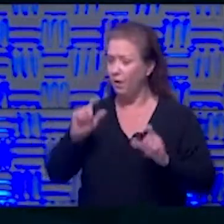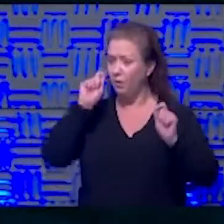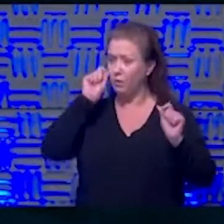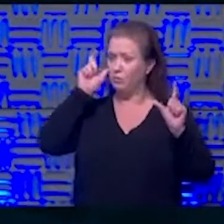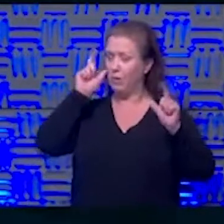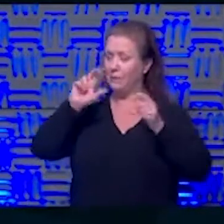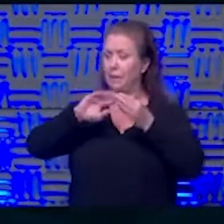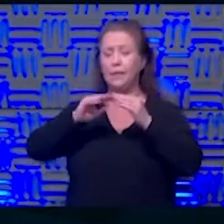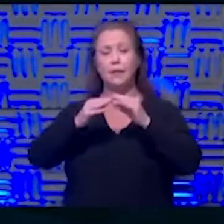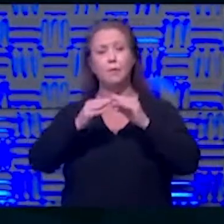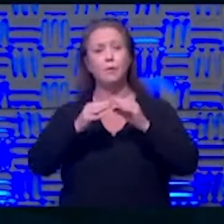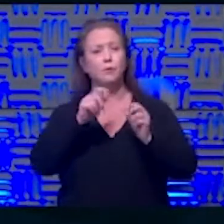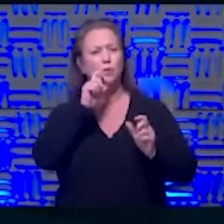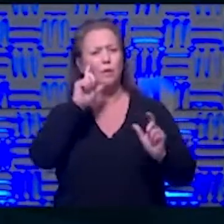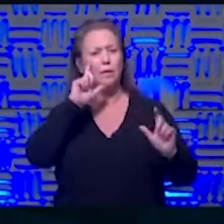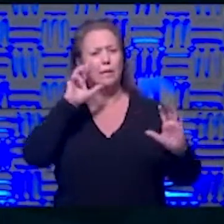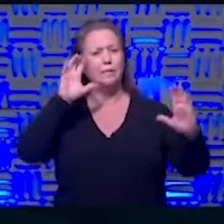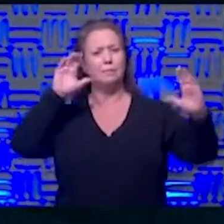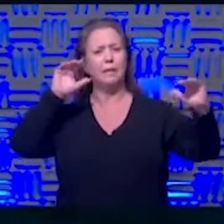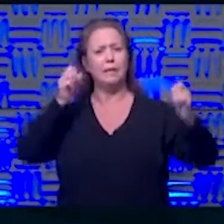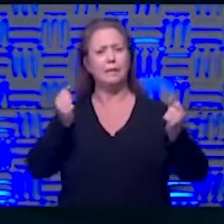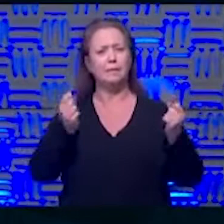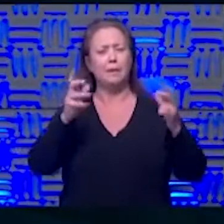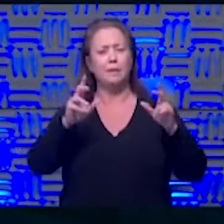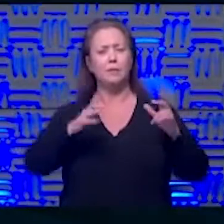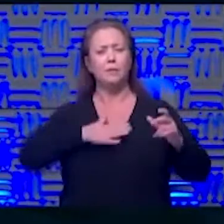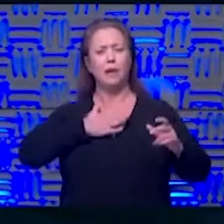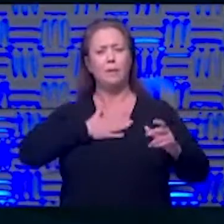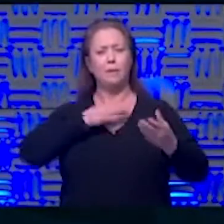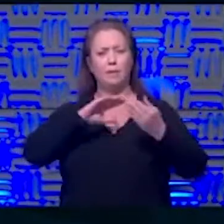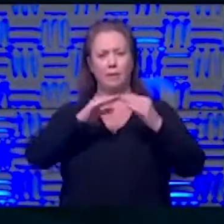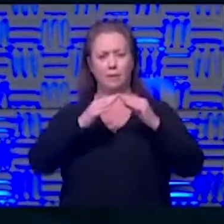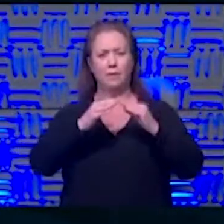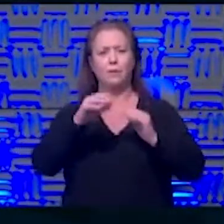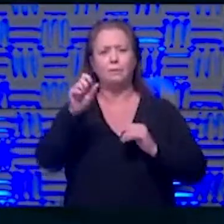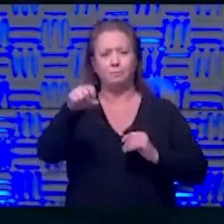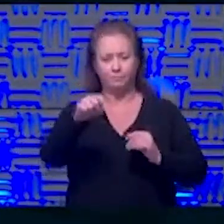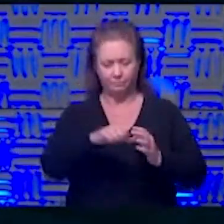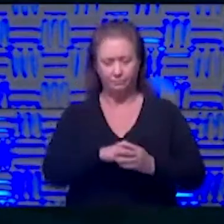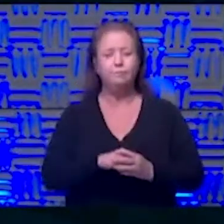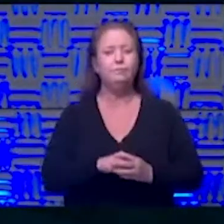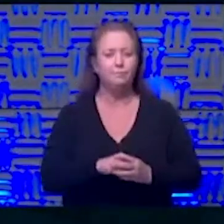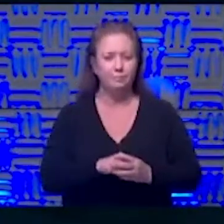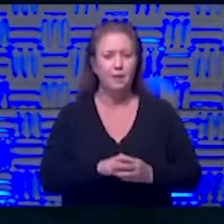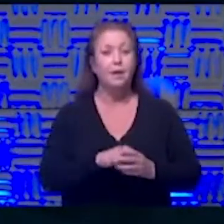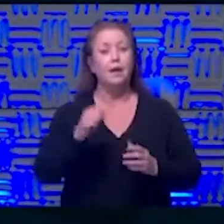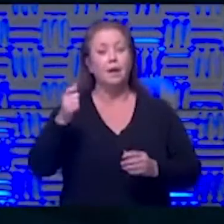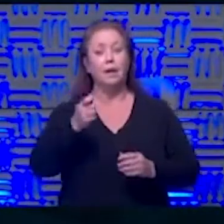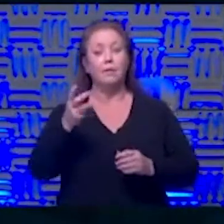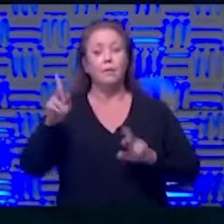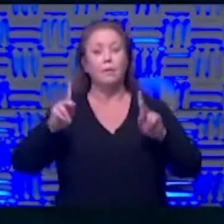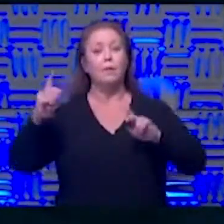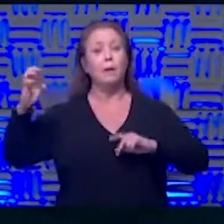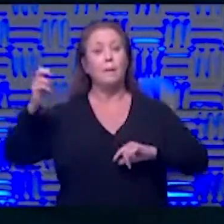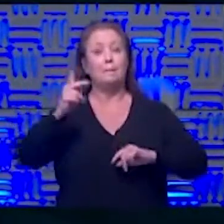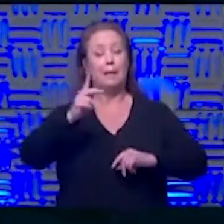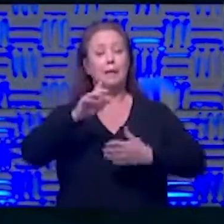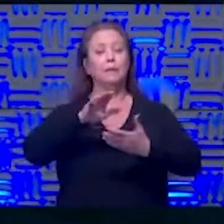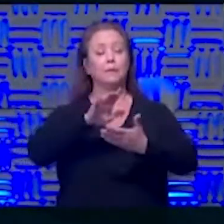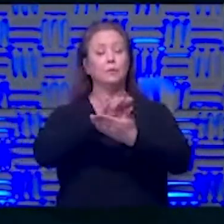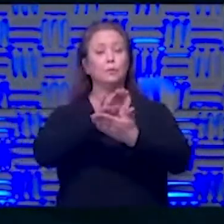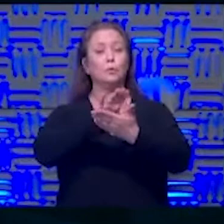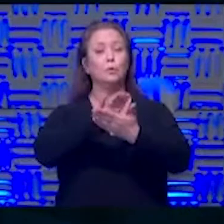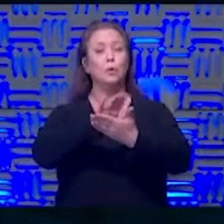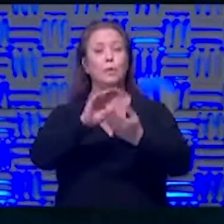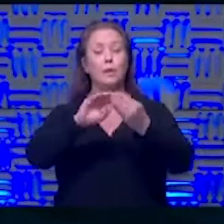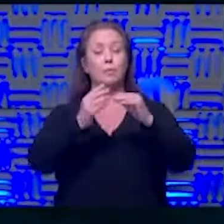expecting as many but but you're really happy with these numbers right absolutely i think now that we're getting a few people back on campus um we've definitely got the